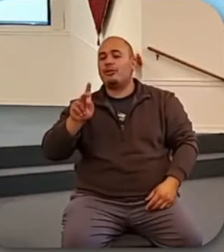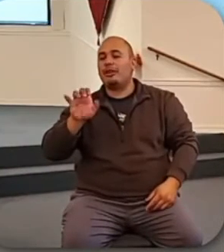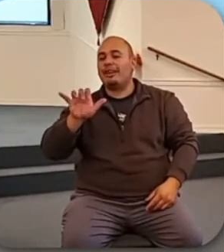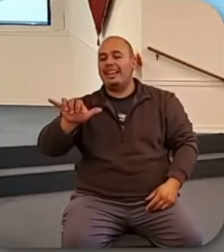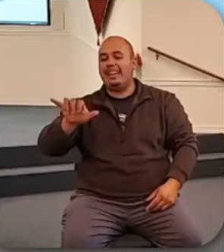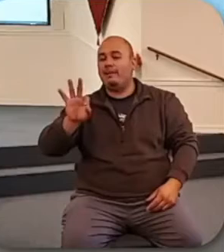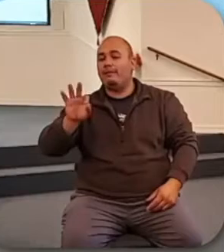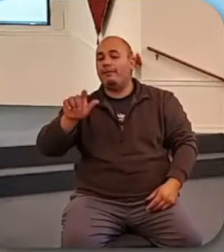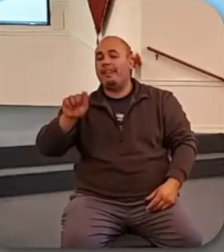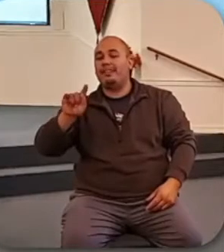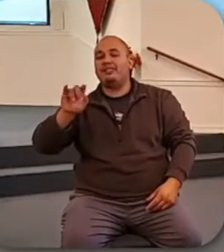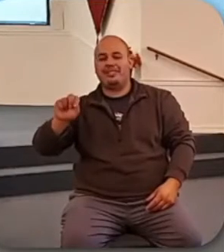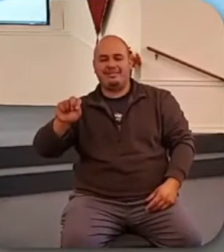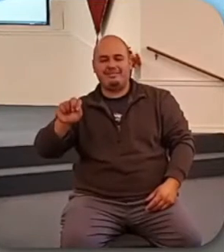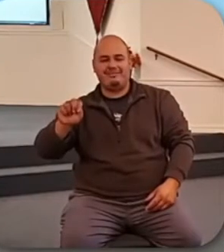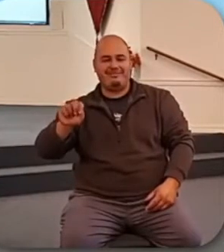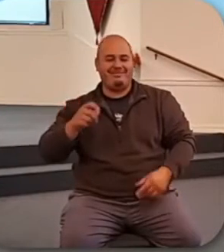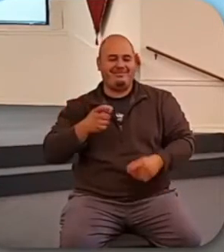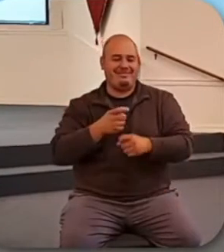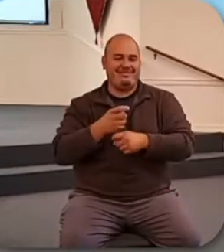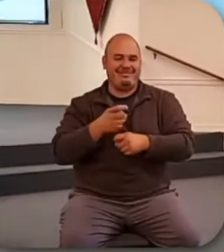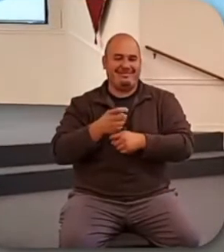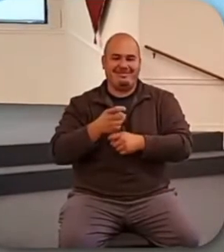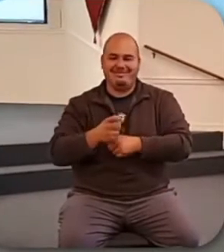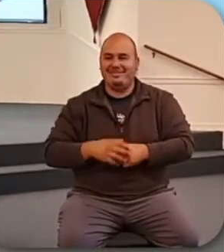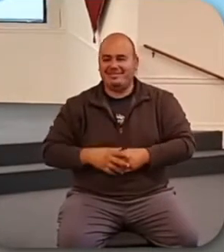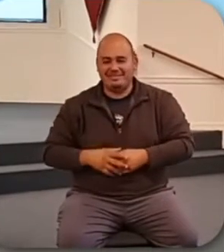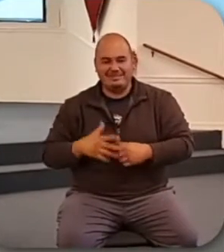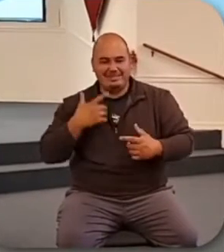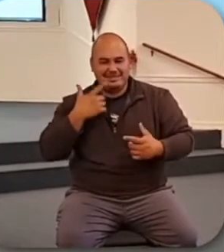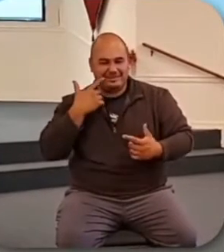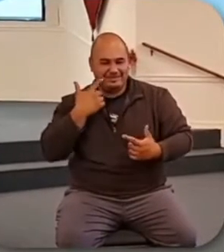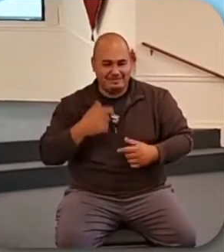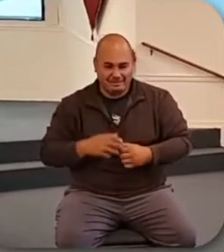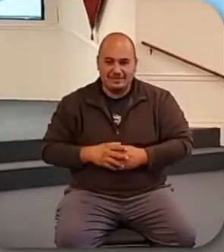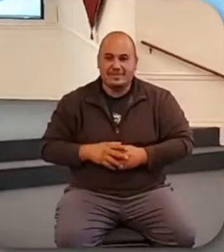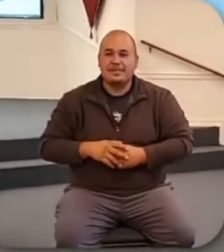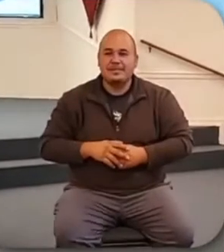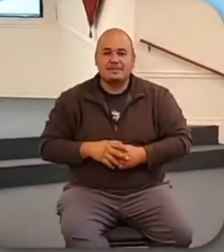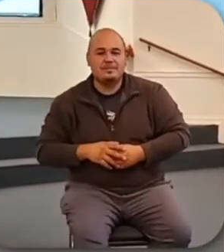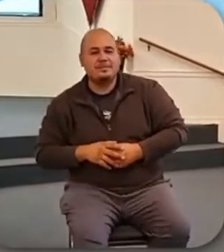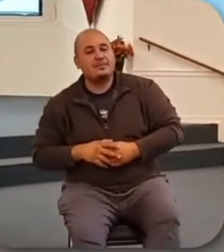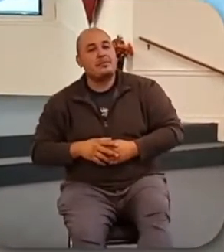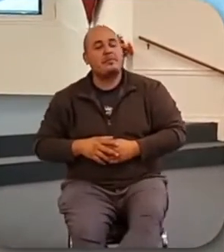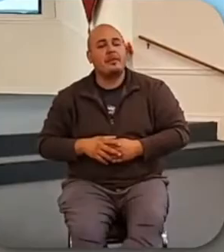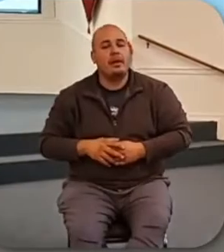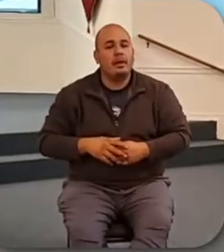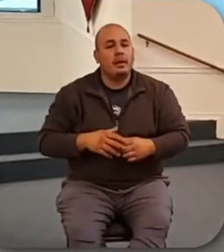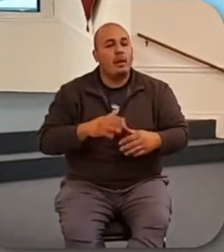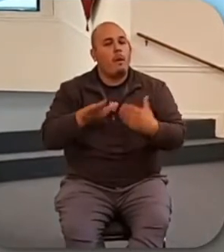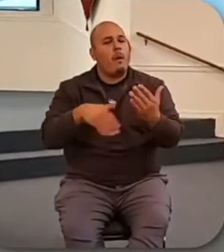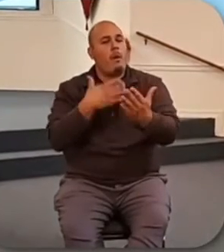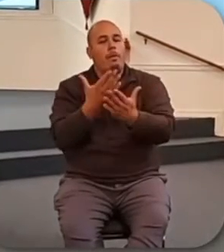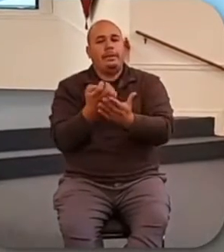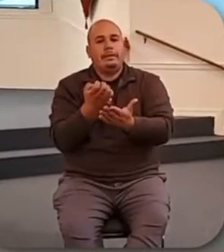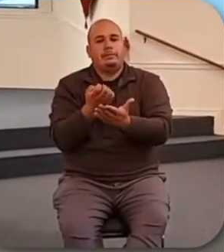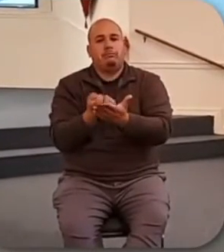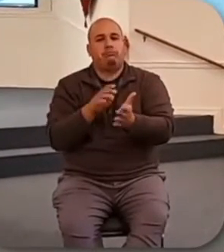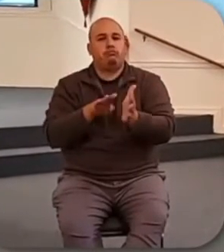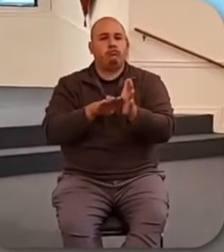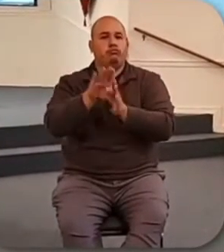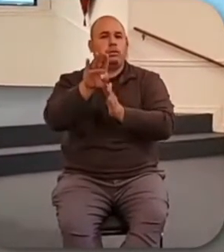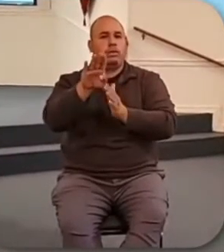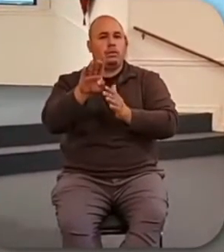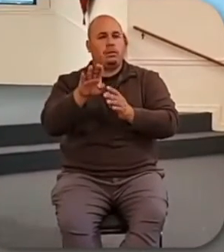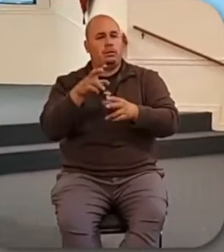All this inflation, they say, I'm not an economist. Just go with what I hear. They say it's caused by an overwhelmed global